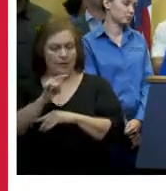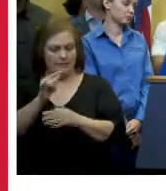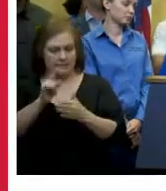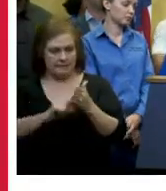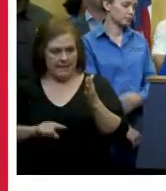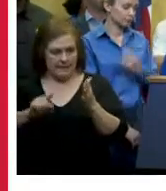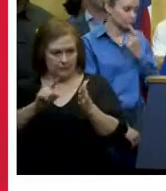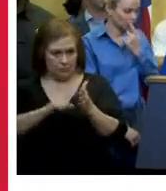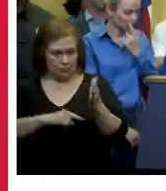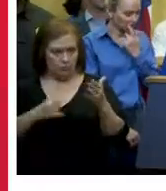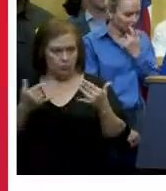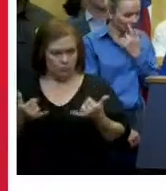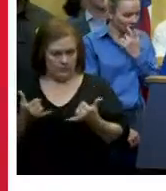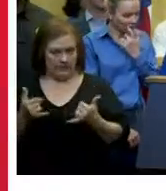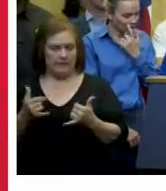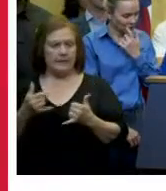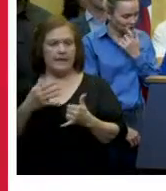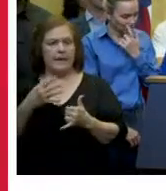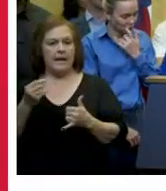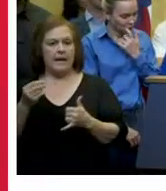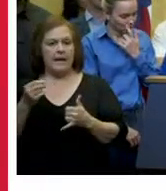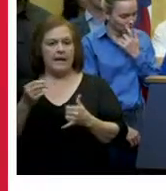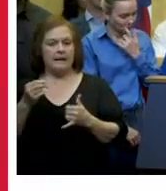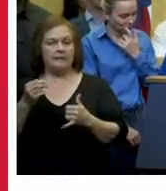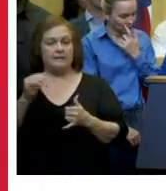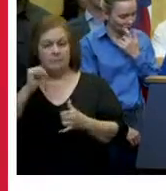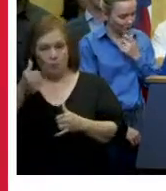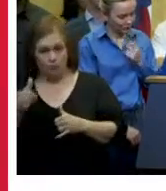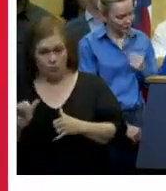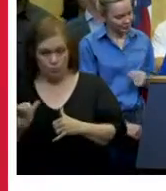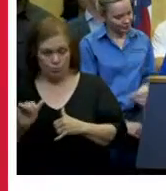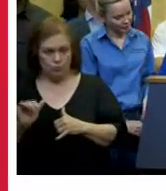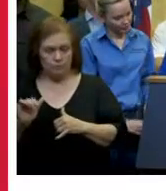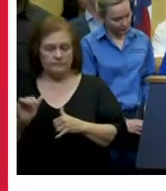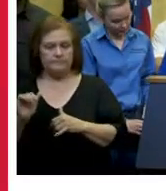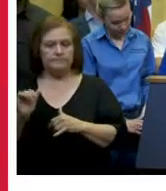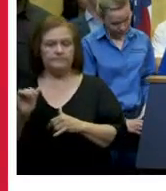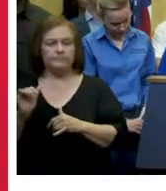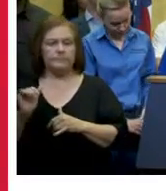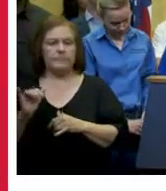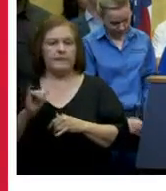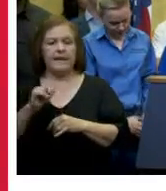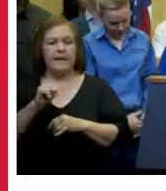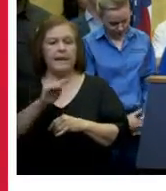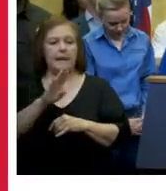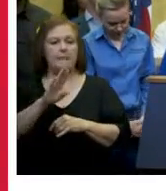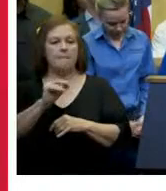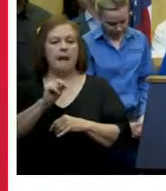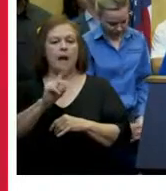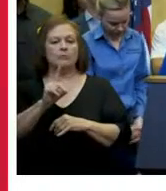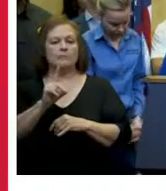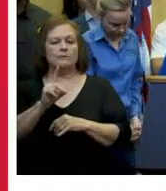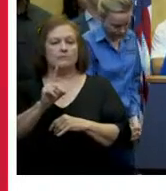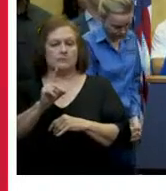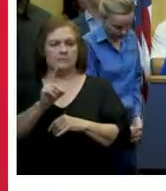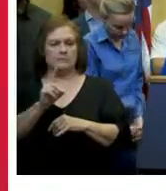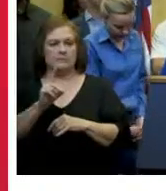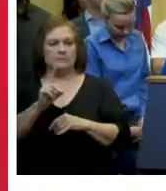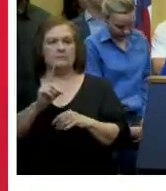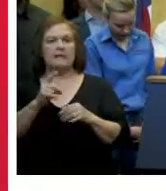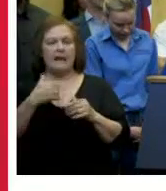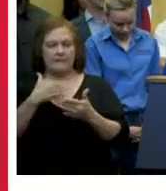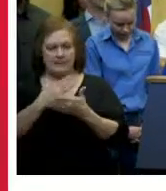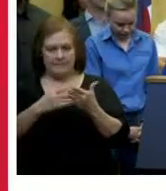canceled its flight today and their flight for tomorrow we do know inbound later there's some inbound